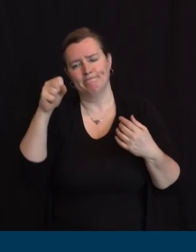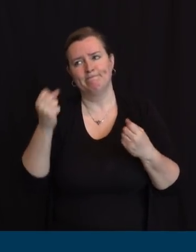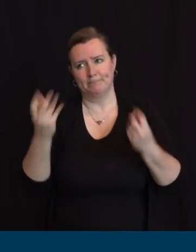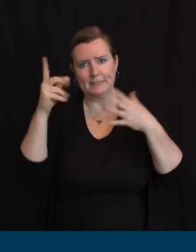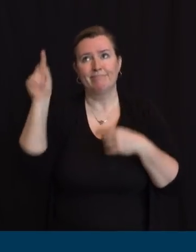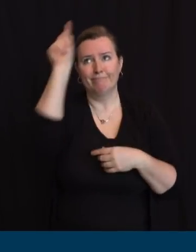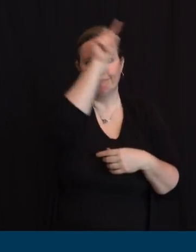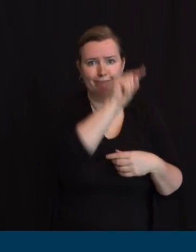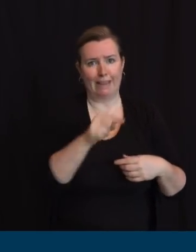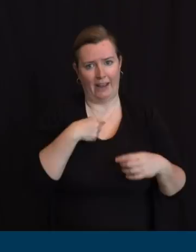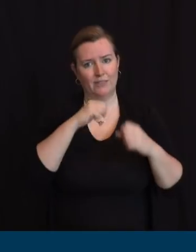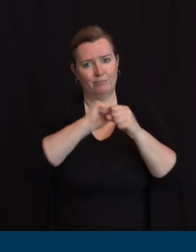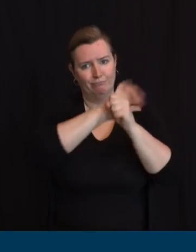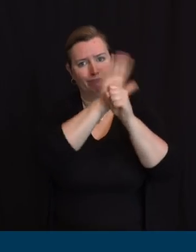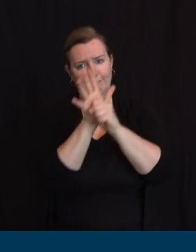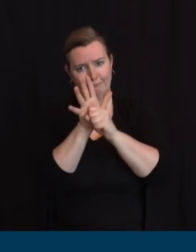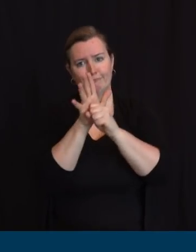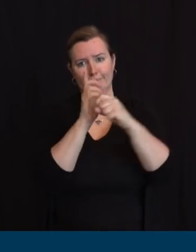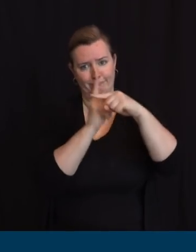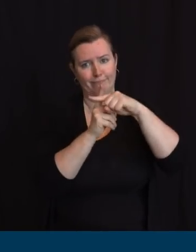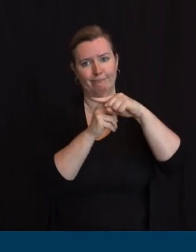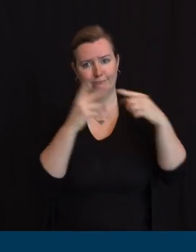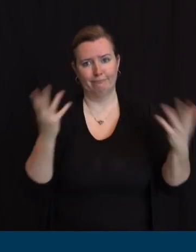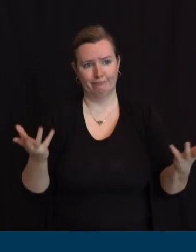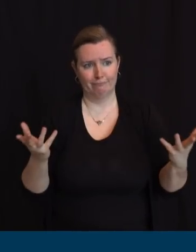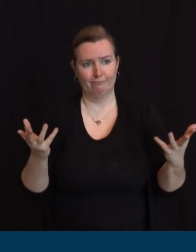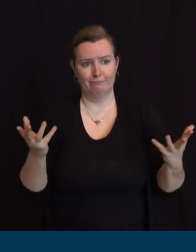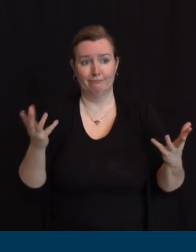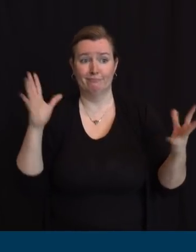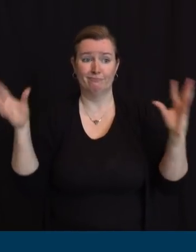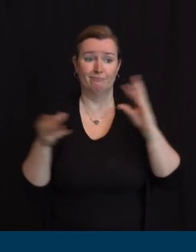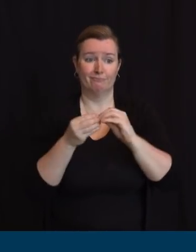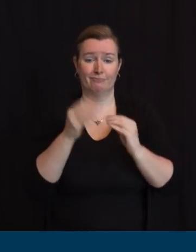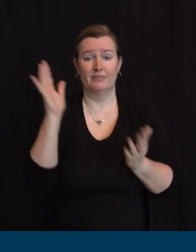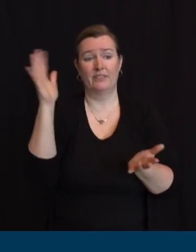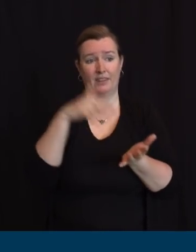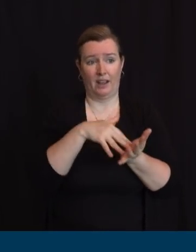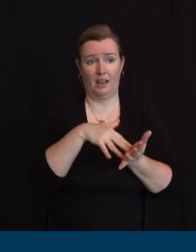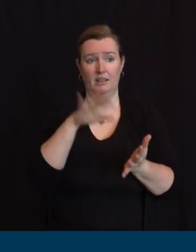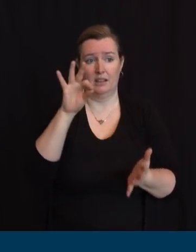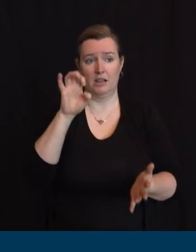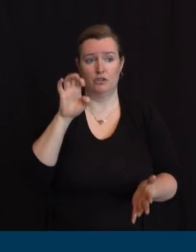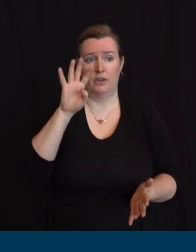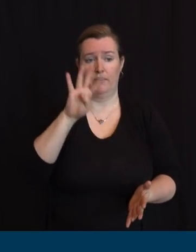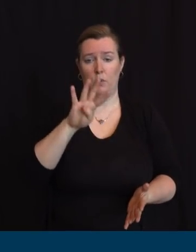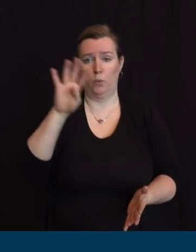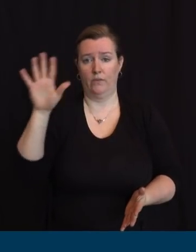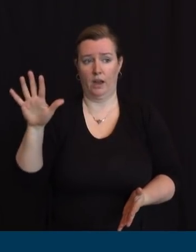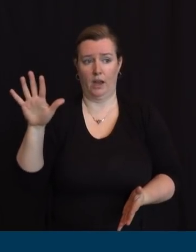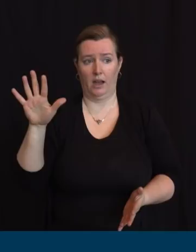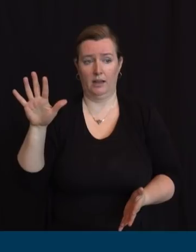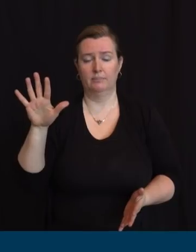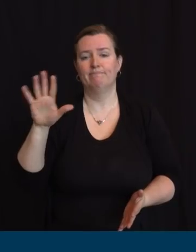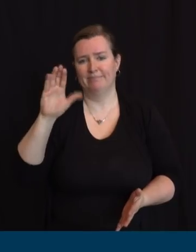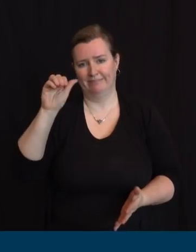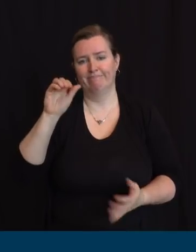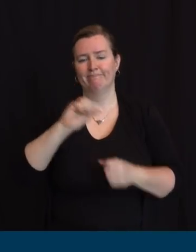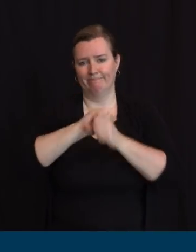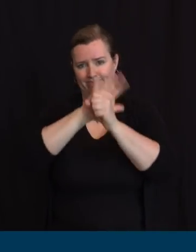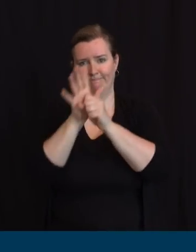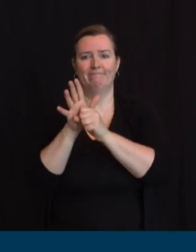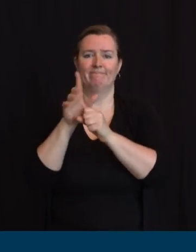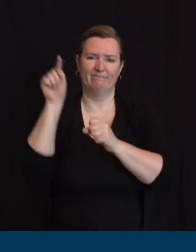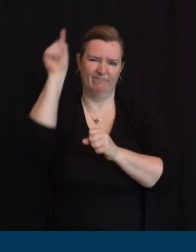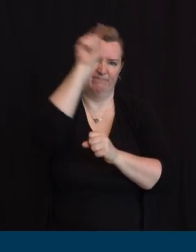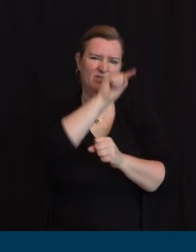,945 cases being reported. I want to talk a little bit more